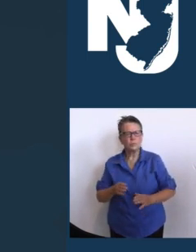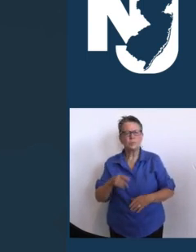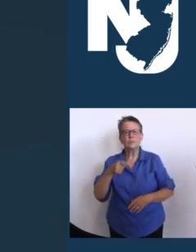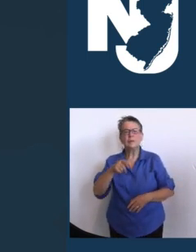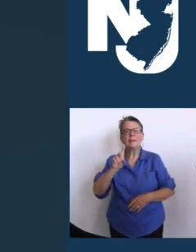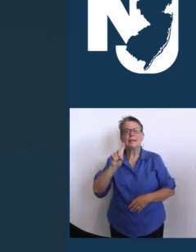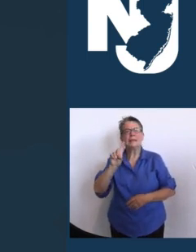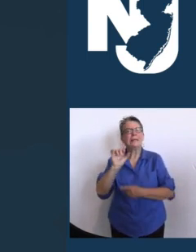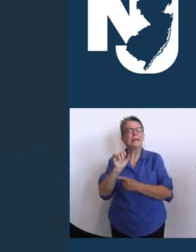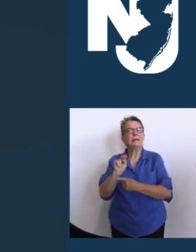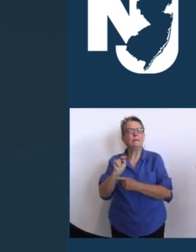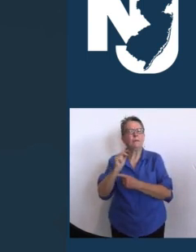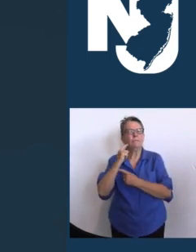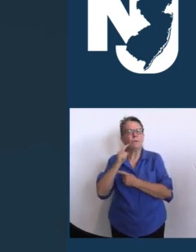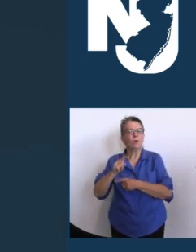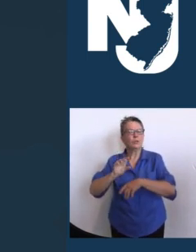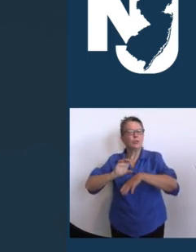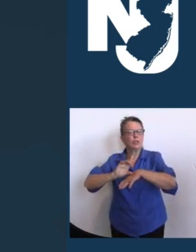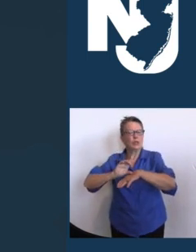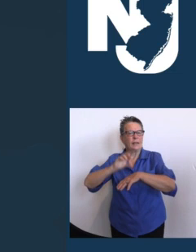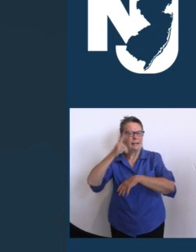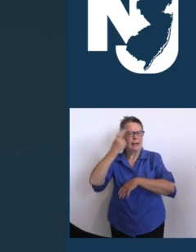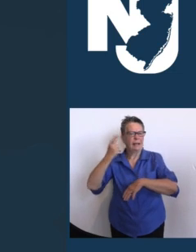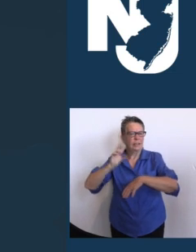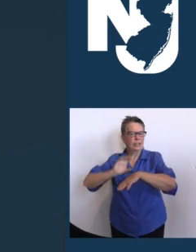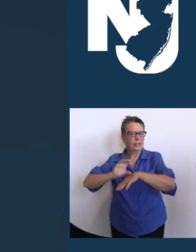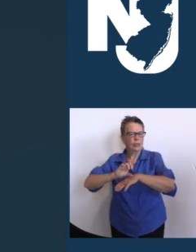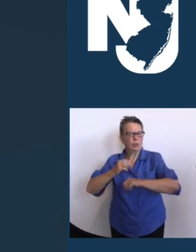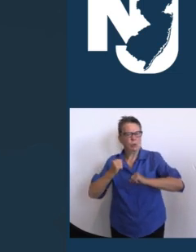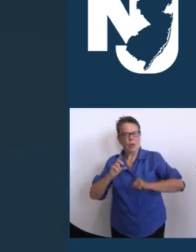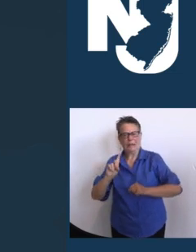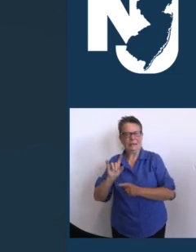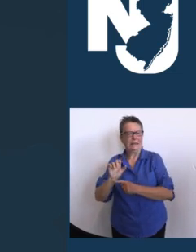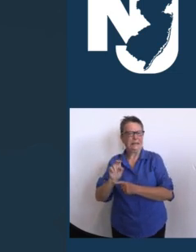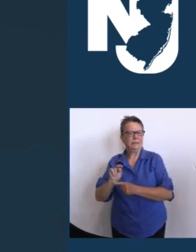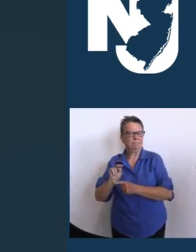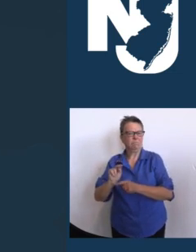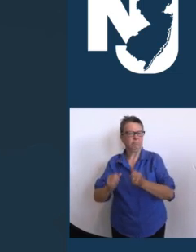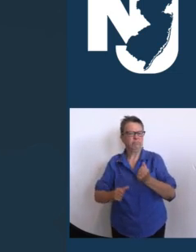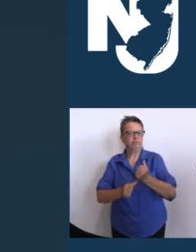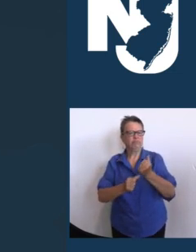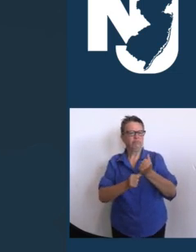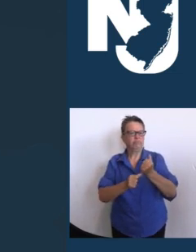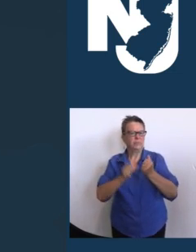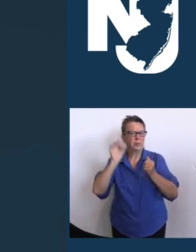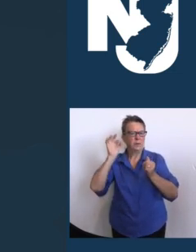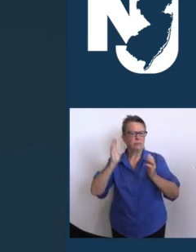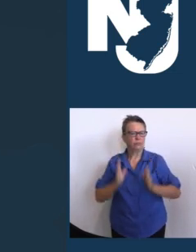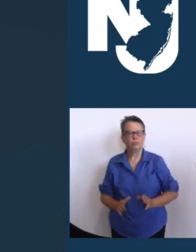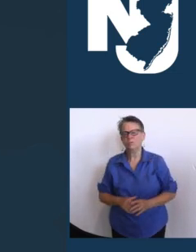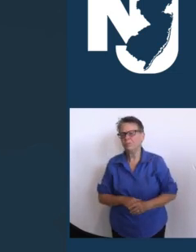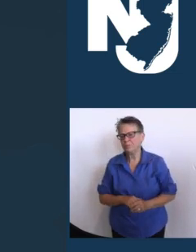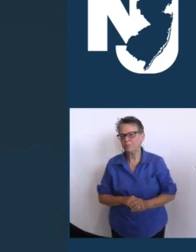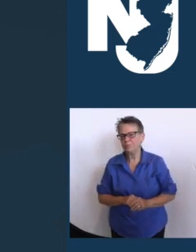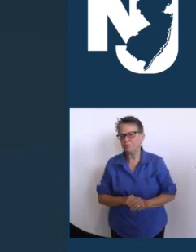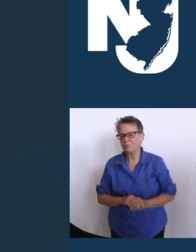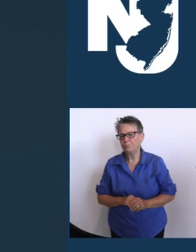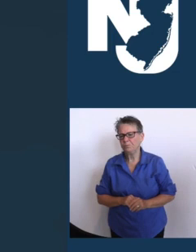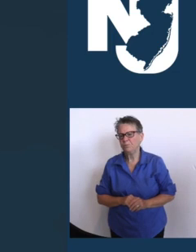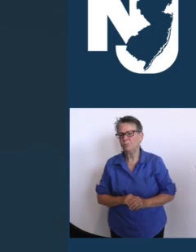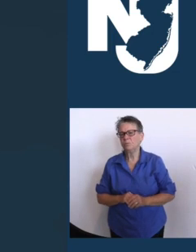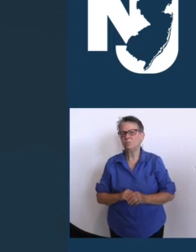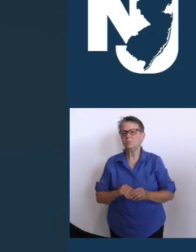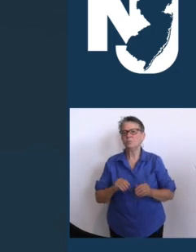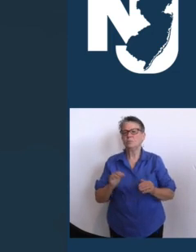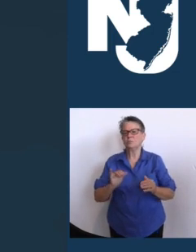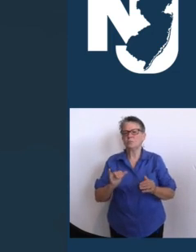Camden, serving at St. Mary of Mount Carmel in Hamilton. He also made sure